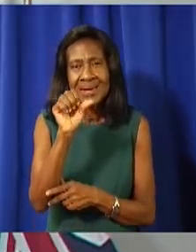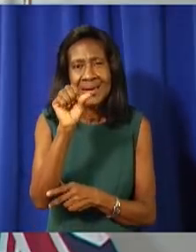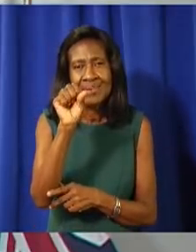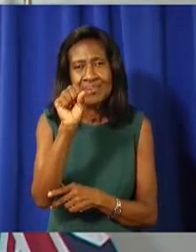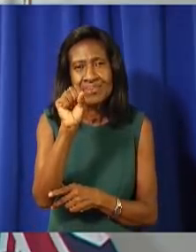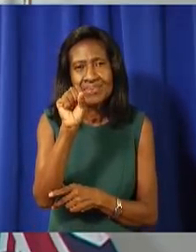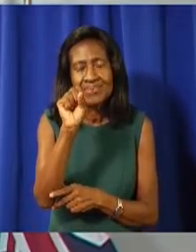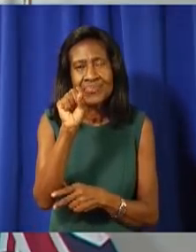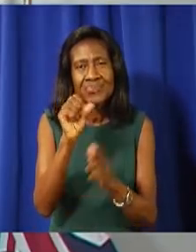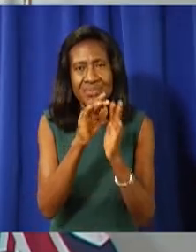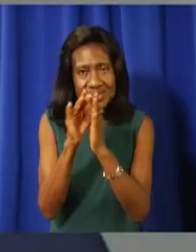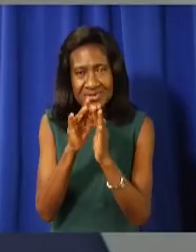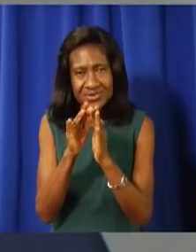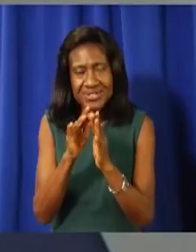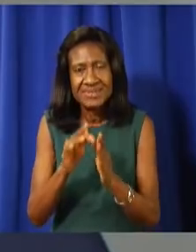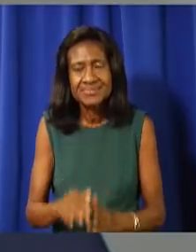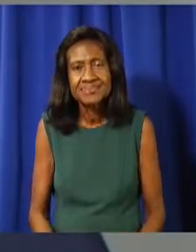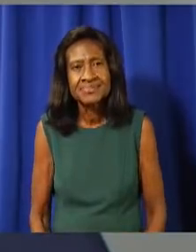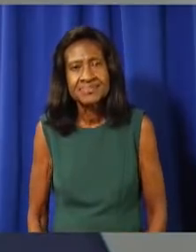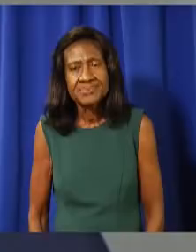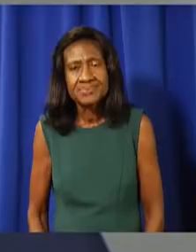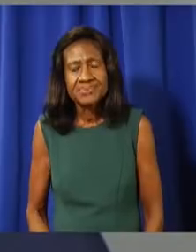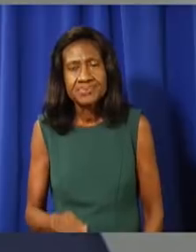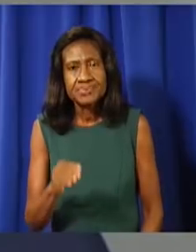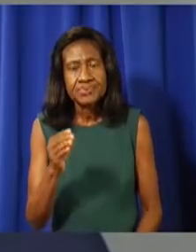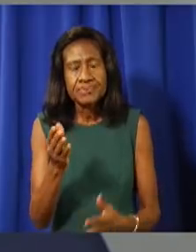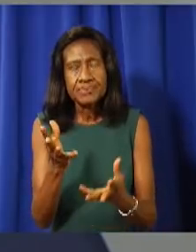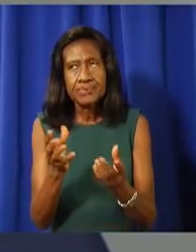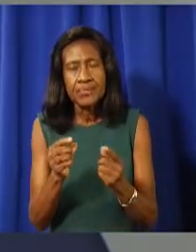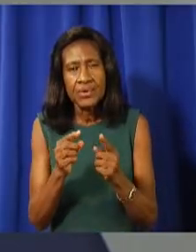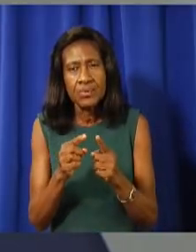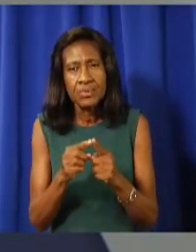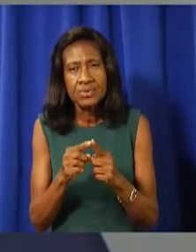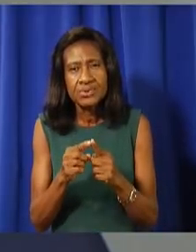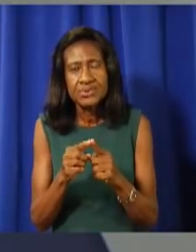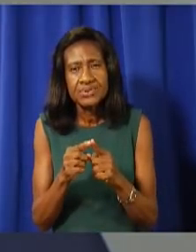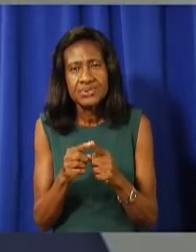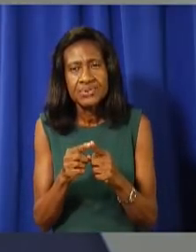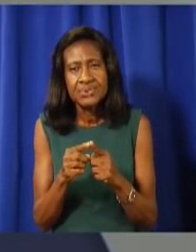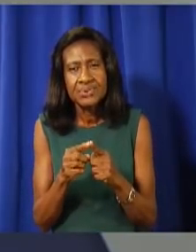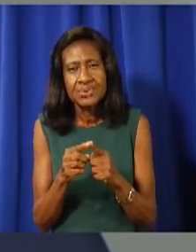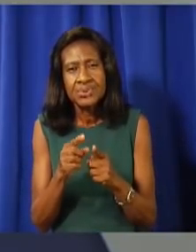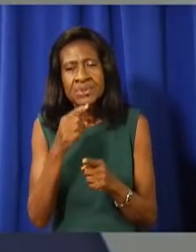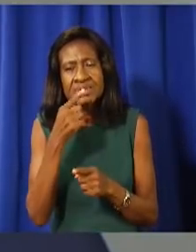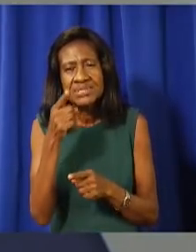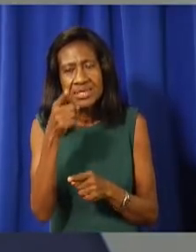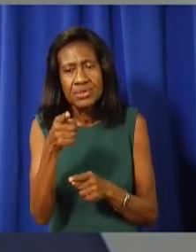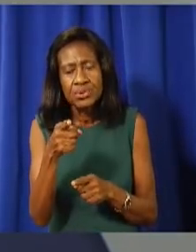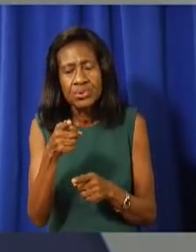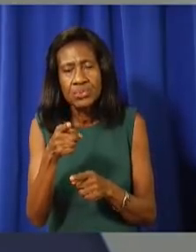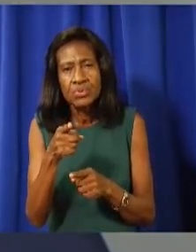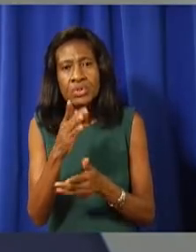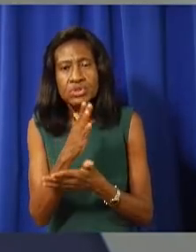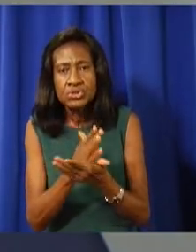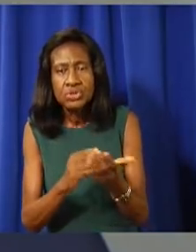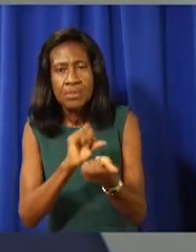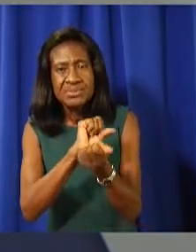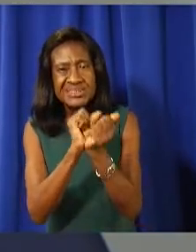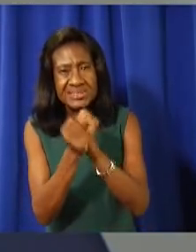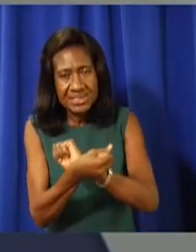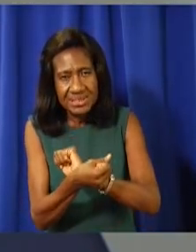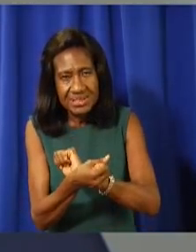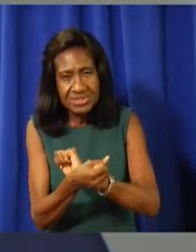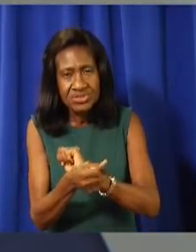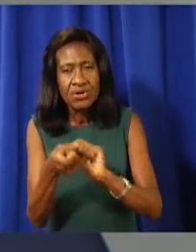My intention today is to provide the public with an overview of changes which will come into effect